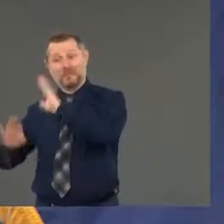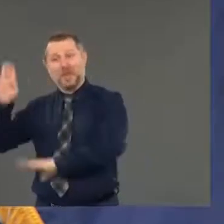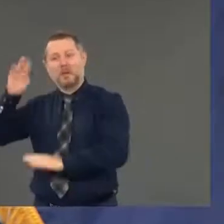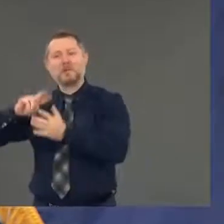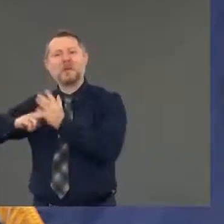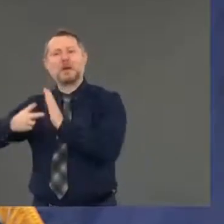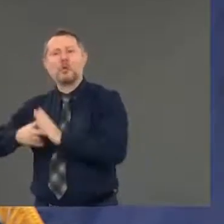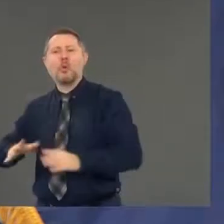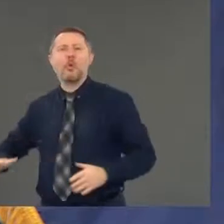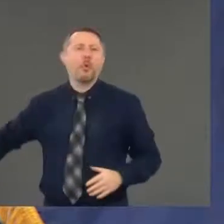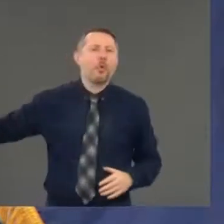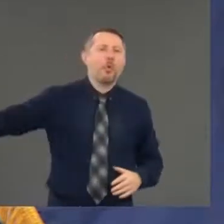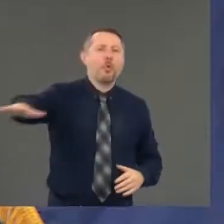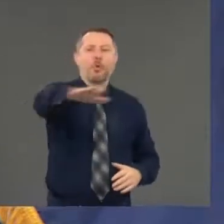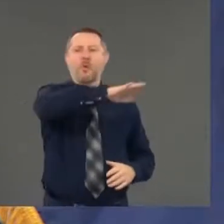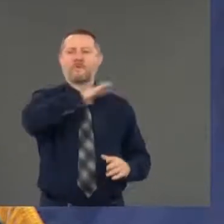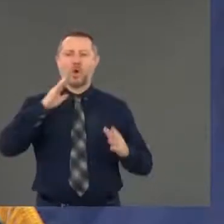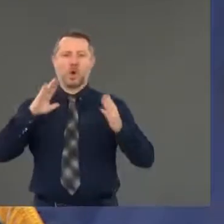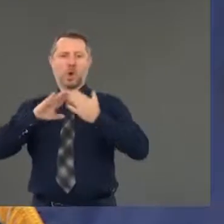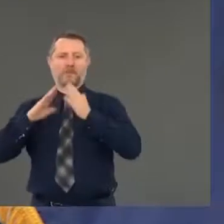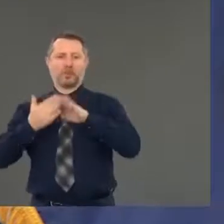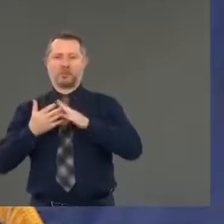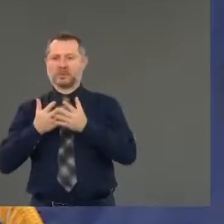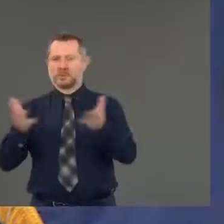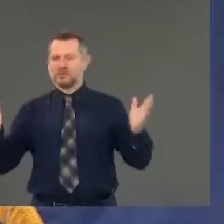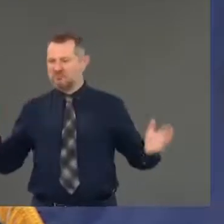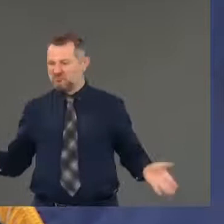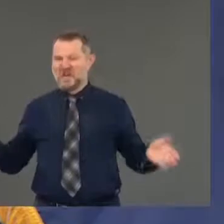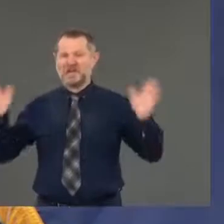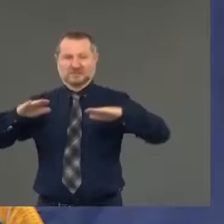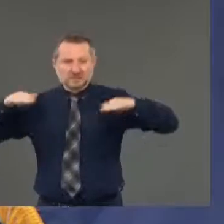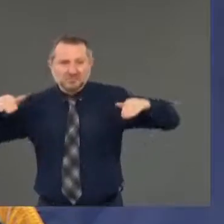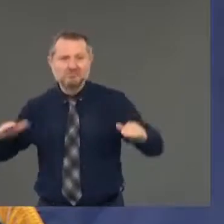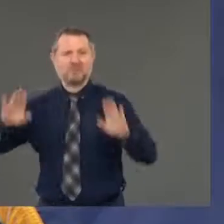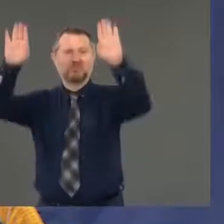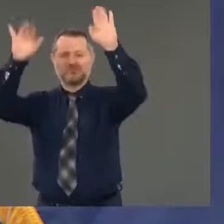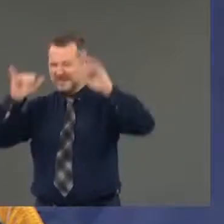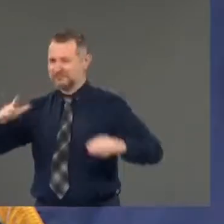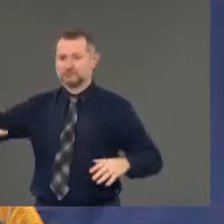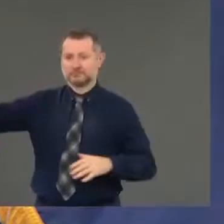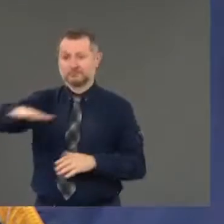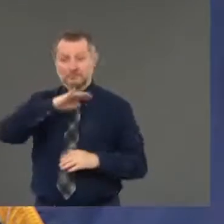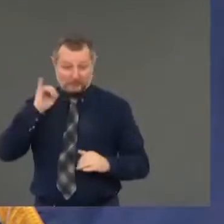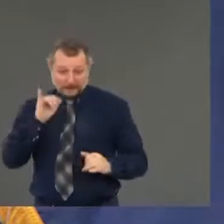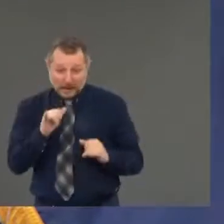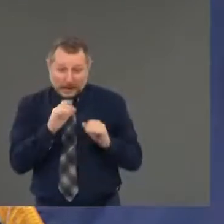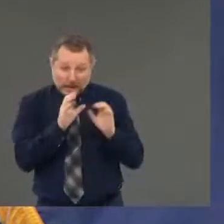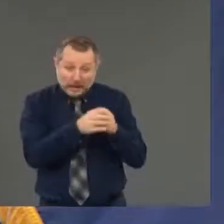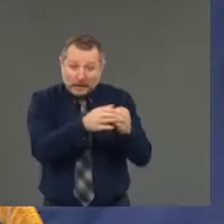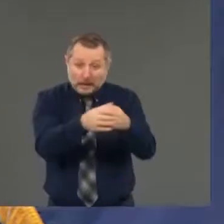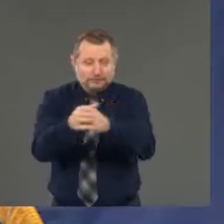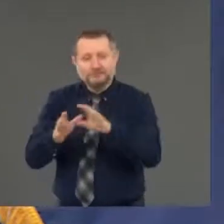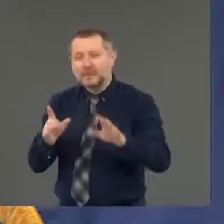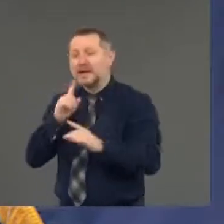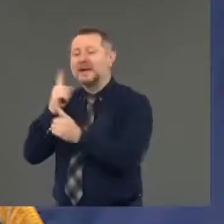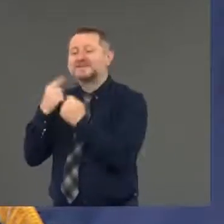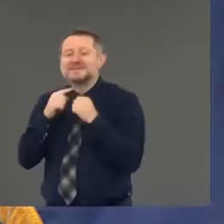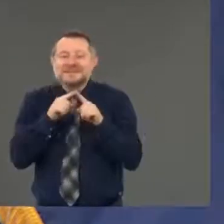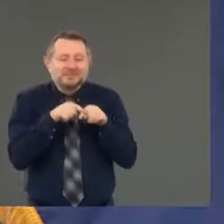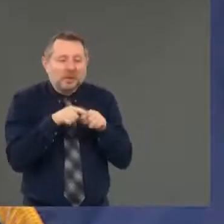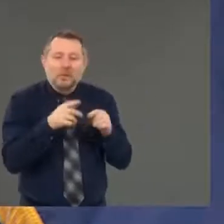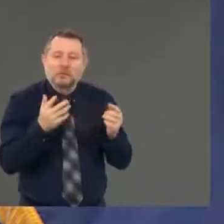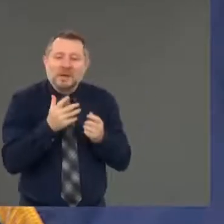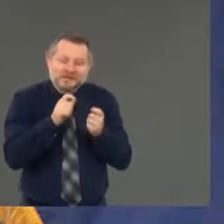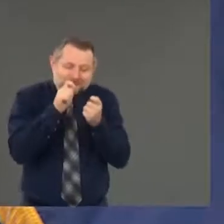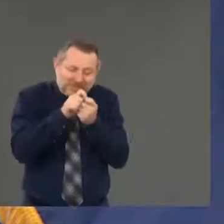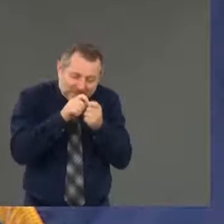widespread community increase. So the it depends means you have to look at the number and where